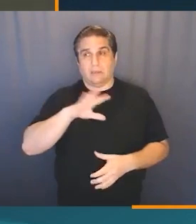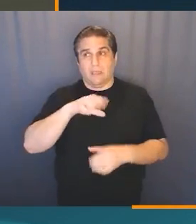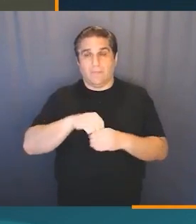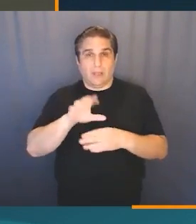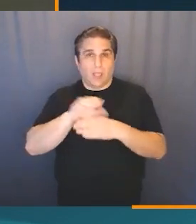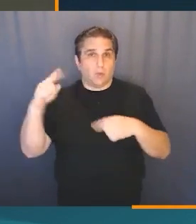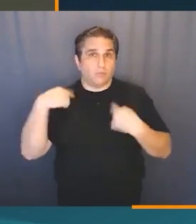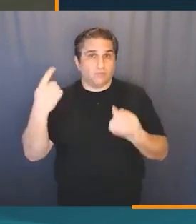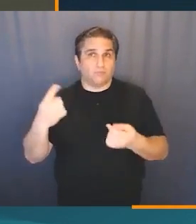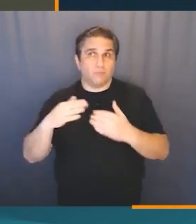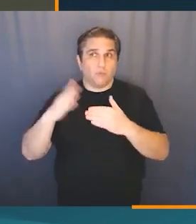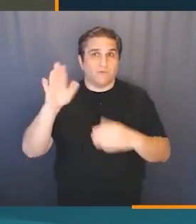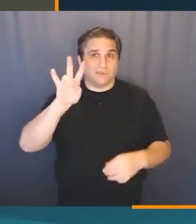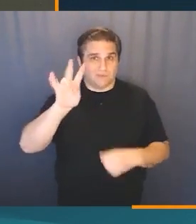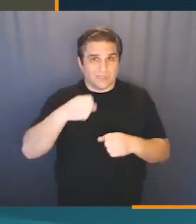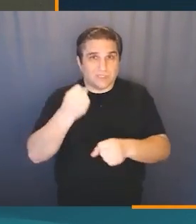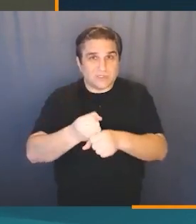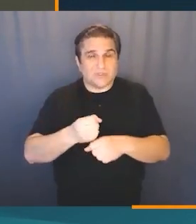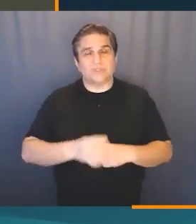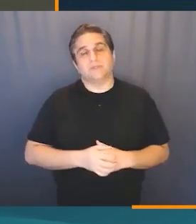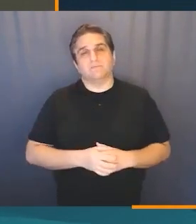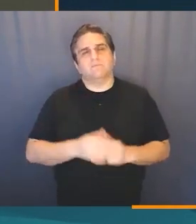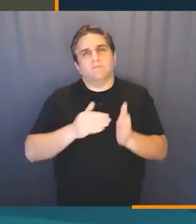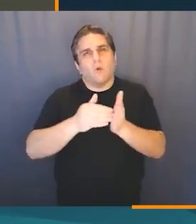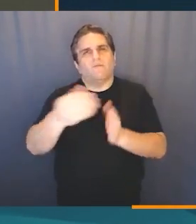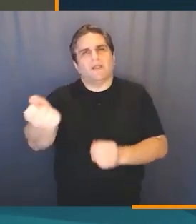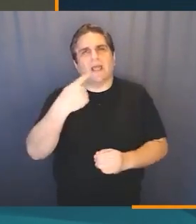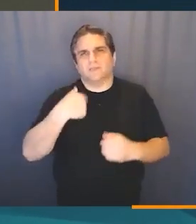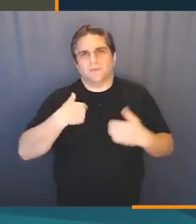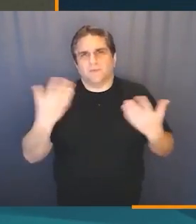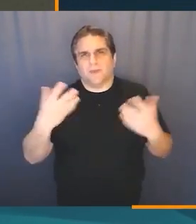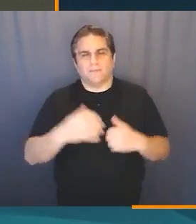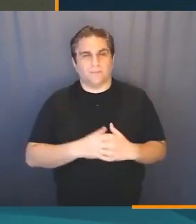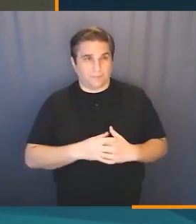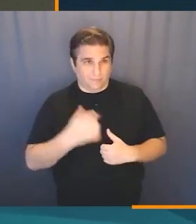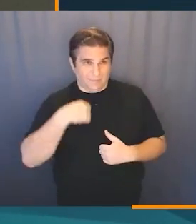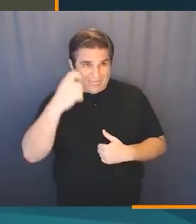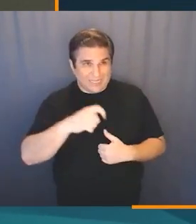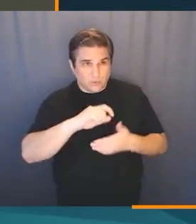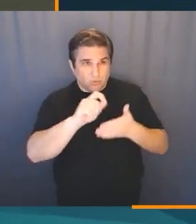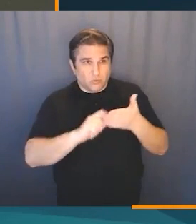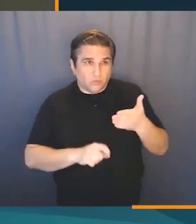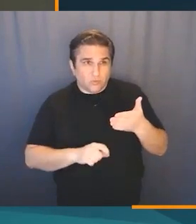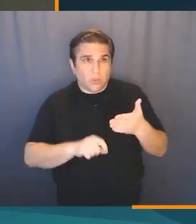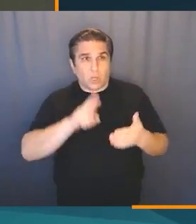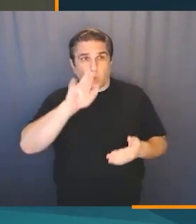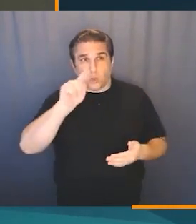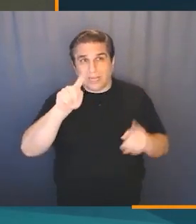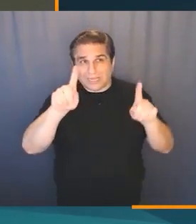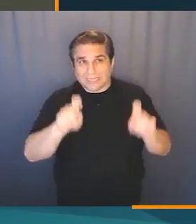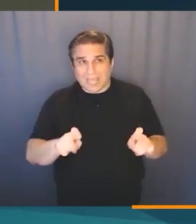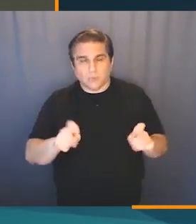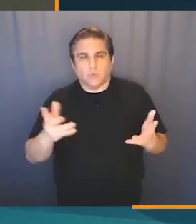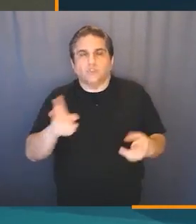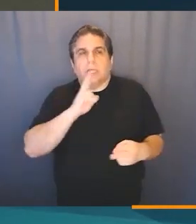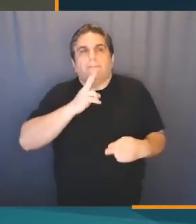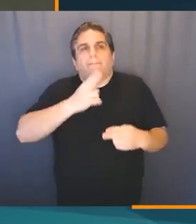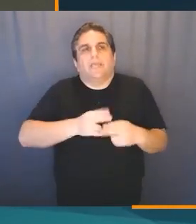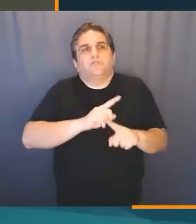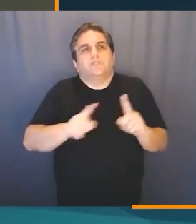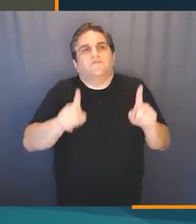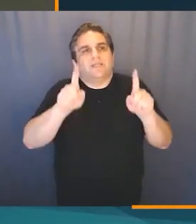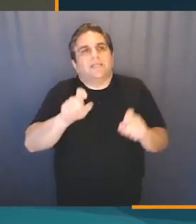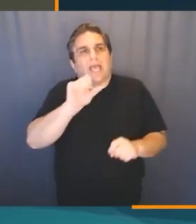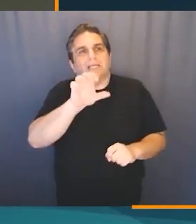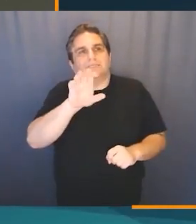and I've been in the company for more than seven years now. I'm often asked the question, do we need to write unit tests or just mention different